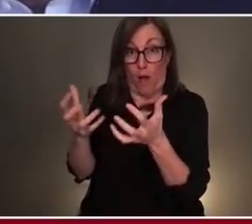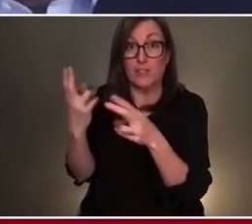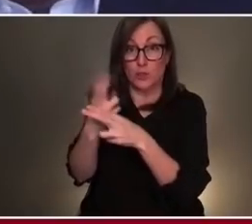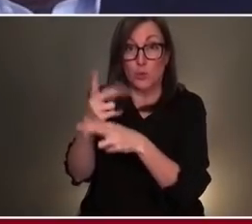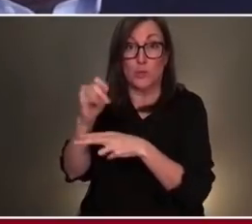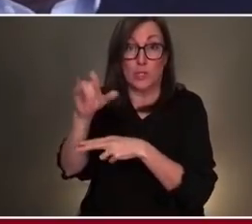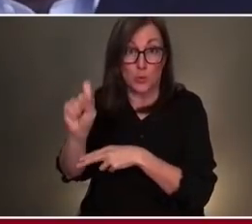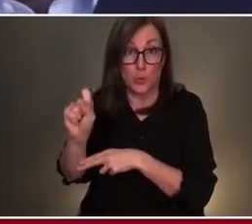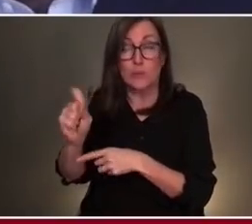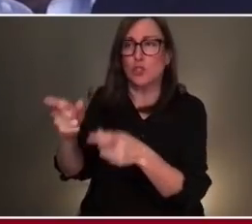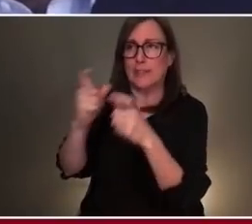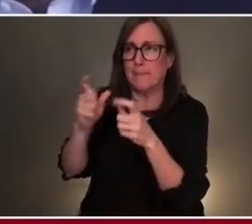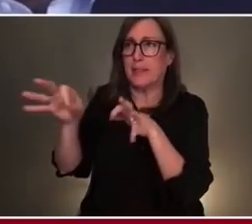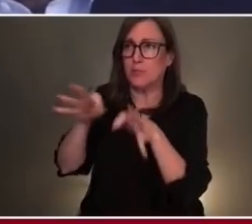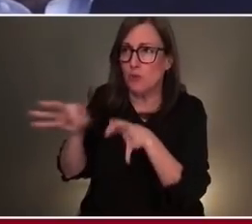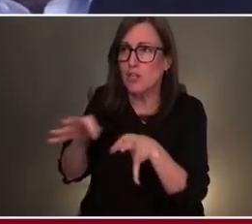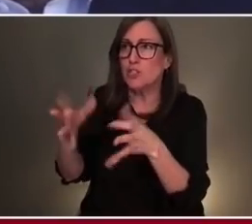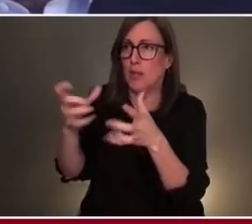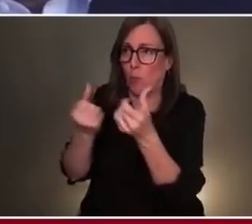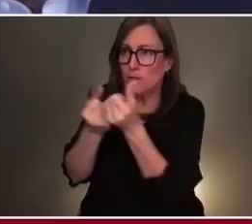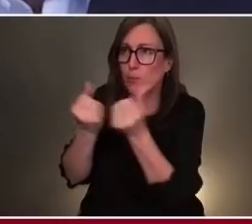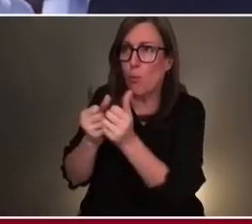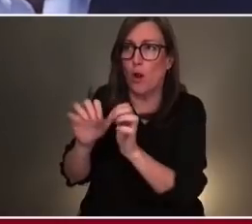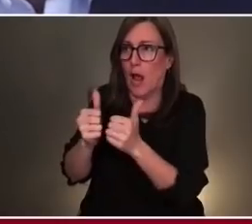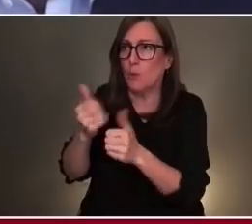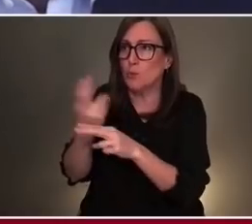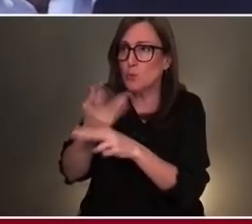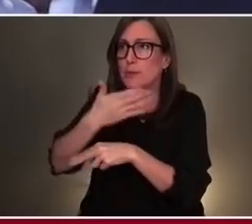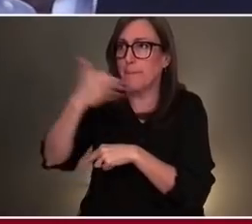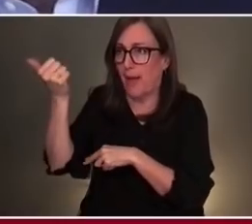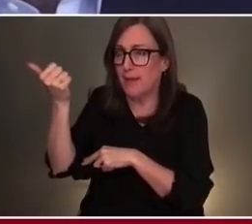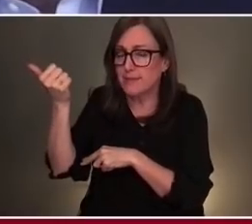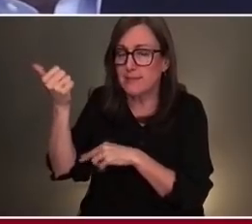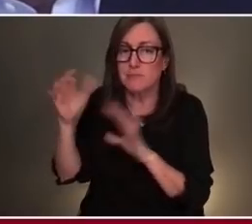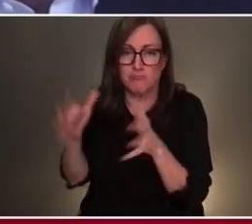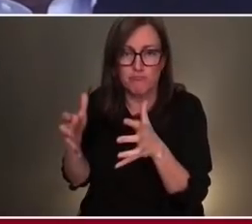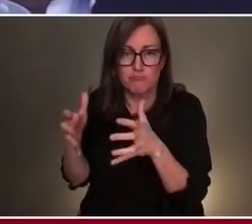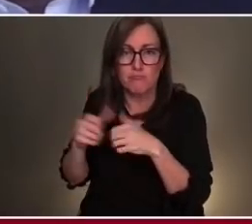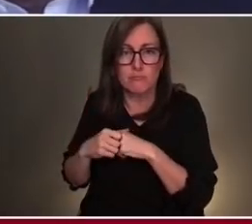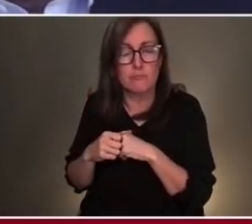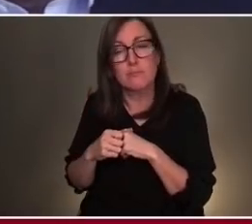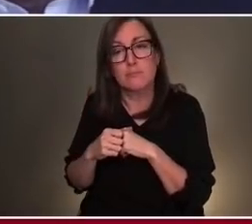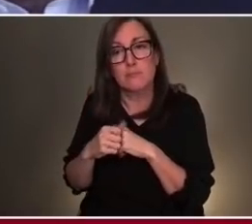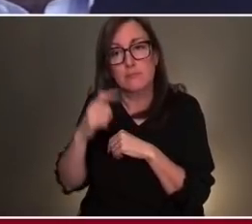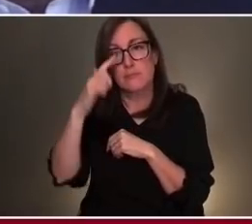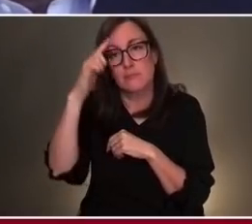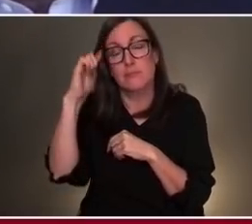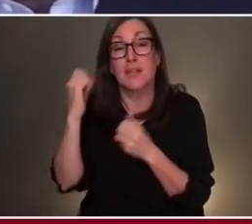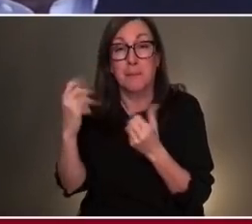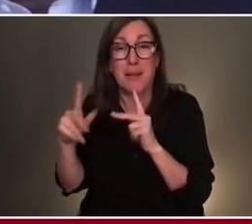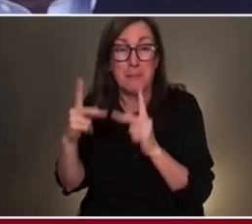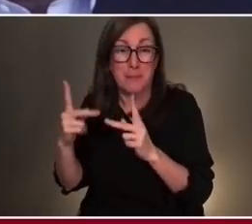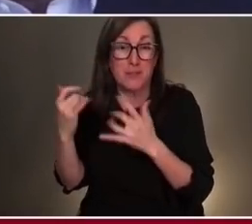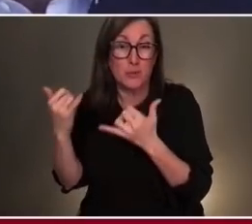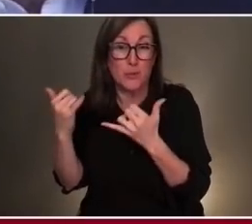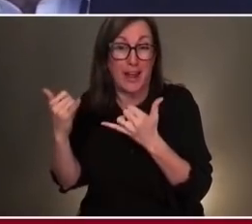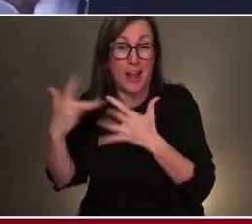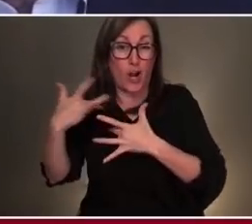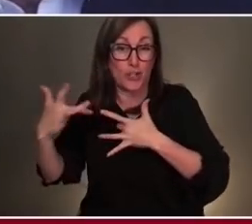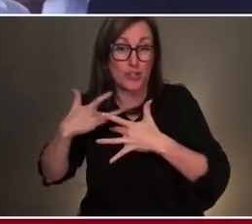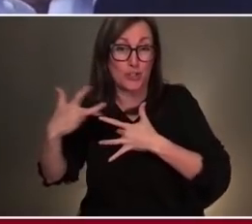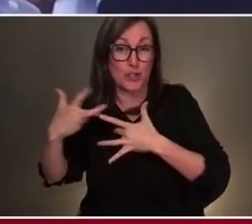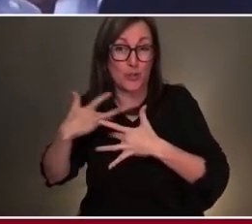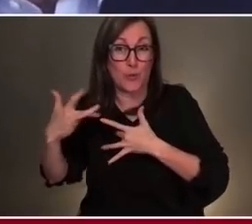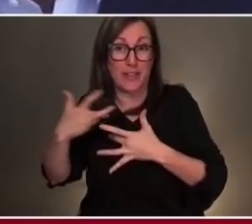the support to know how to best use them. You know, there are people today that are concerned about, I willingly